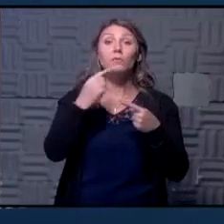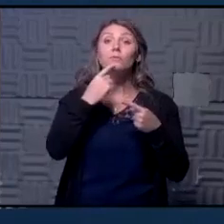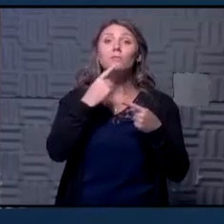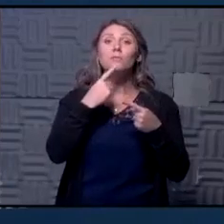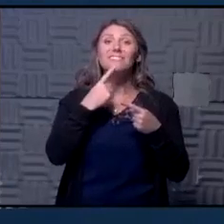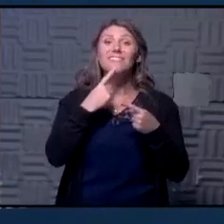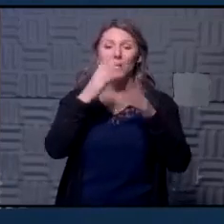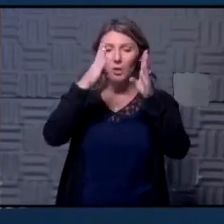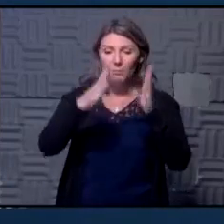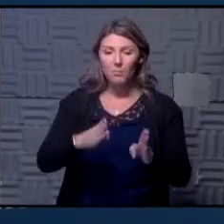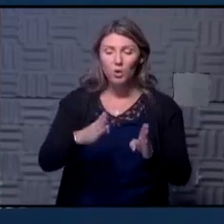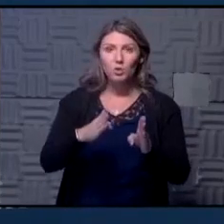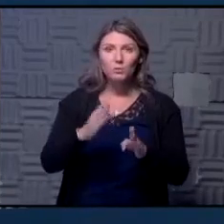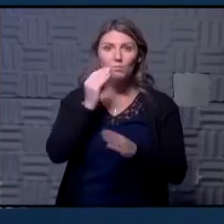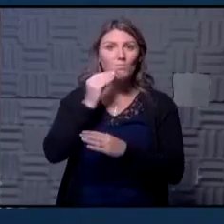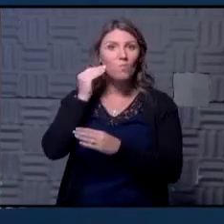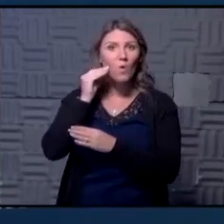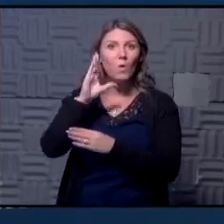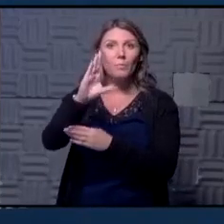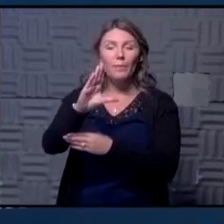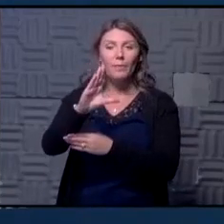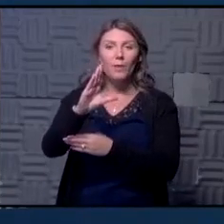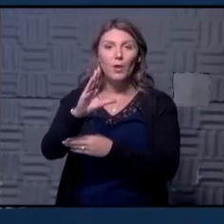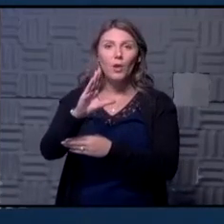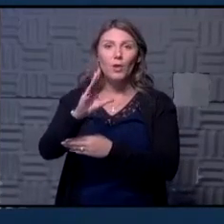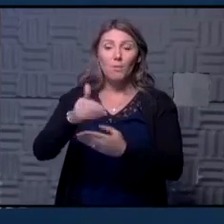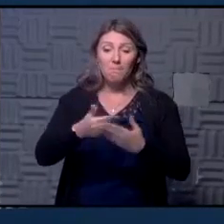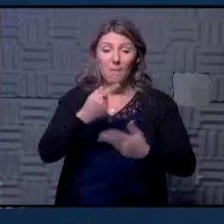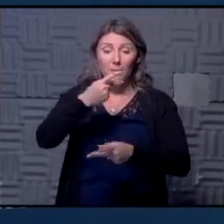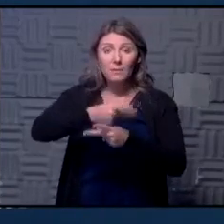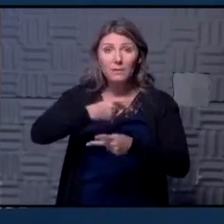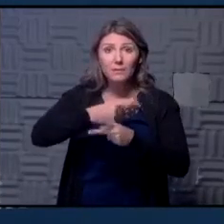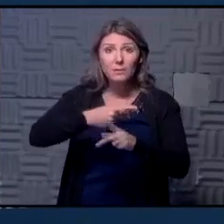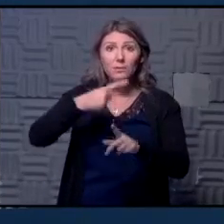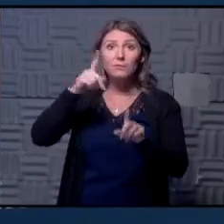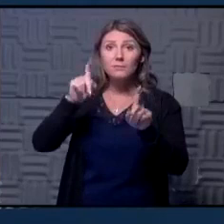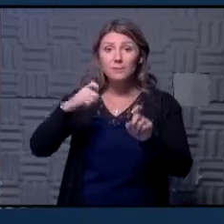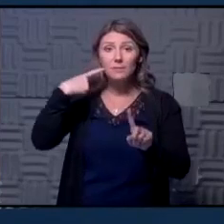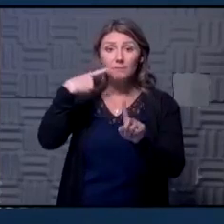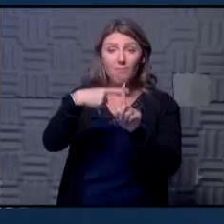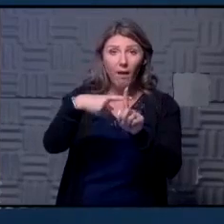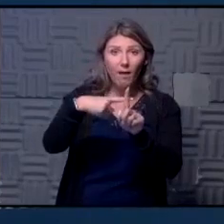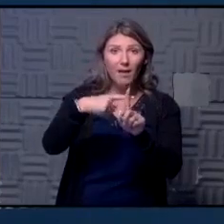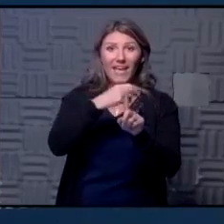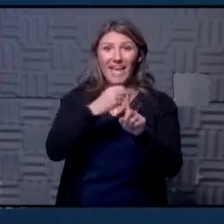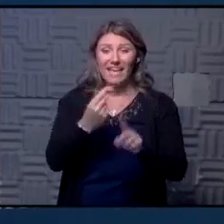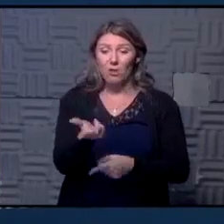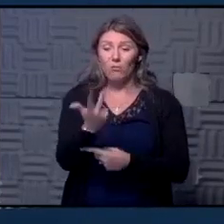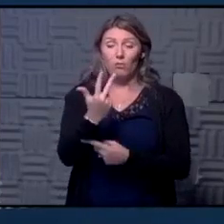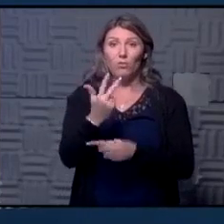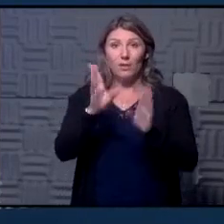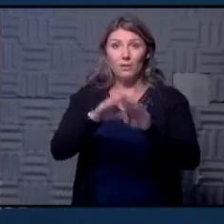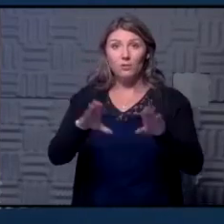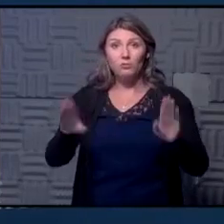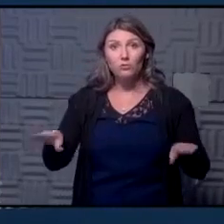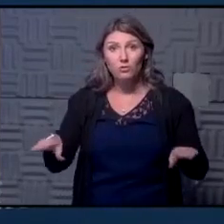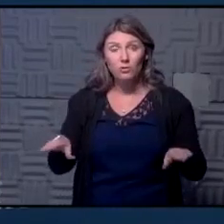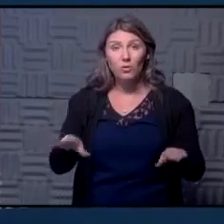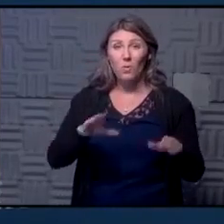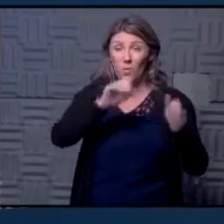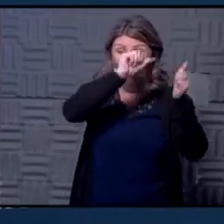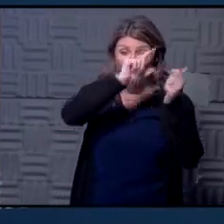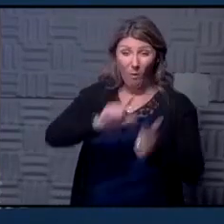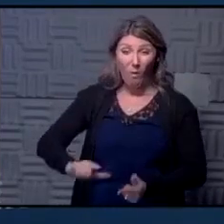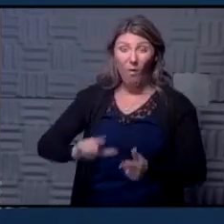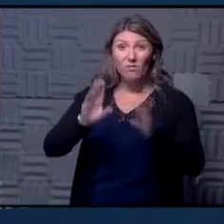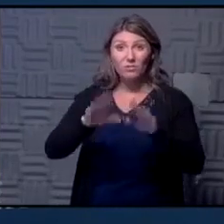at home their babysitter tested positive for COVID and they have three children does all the